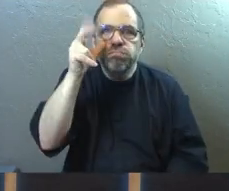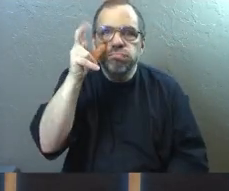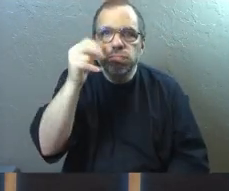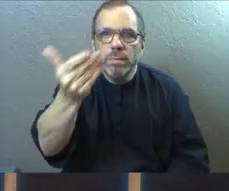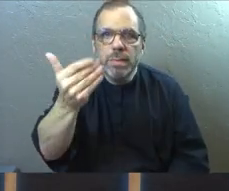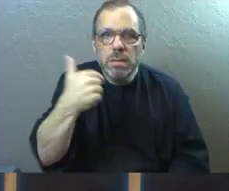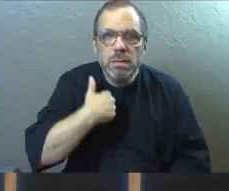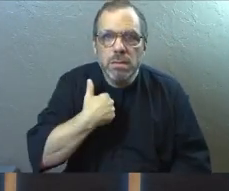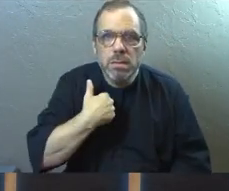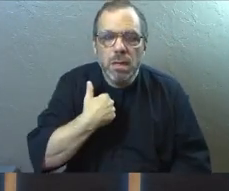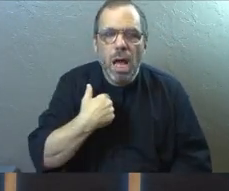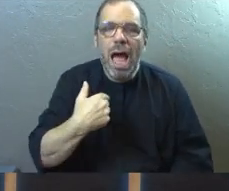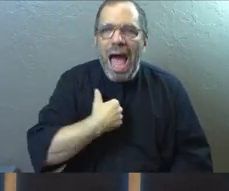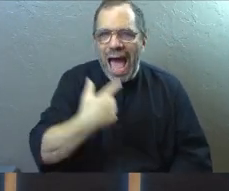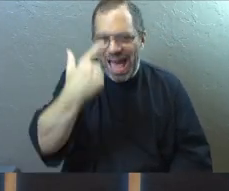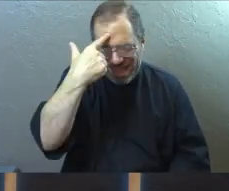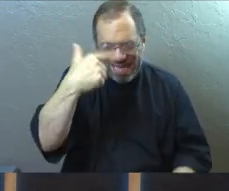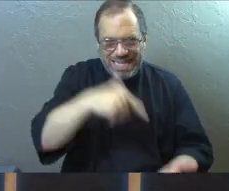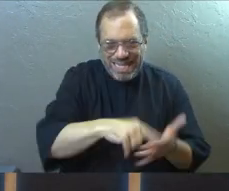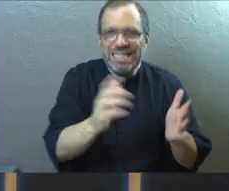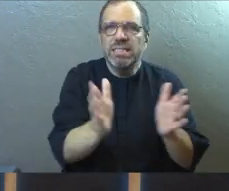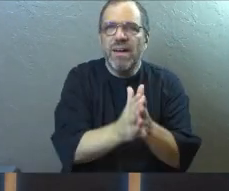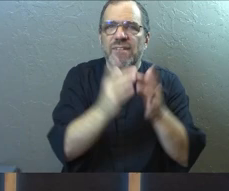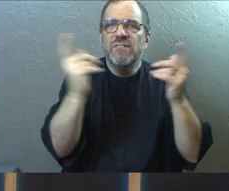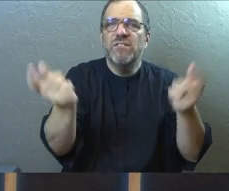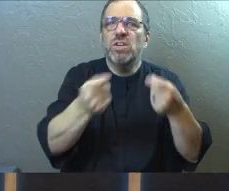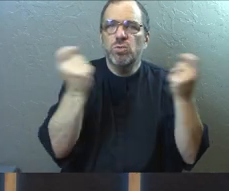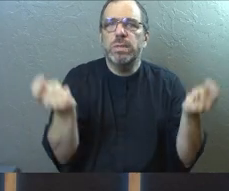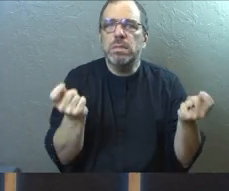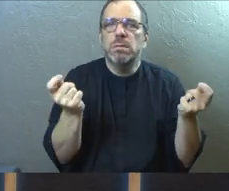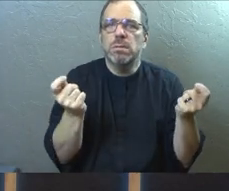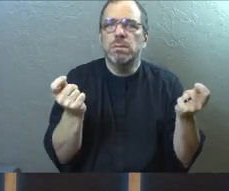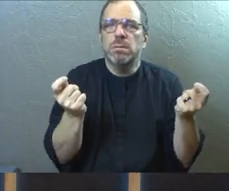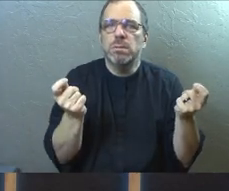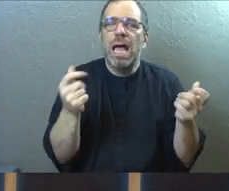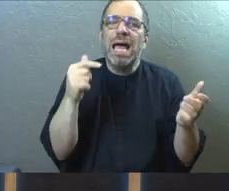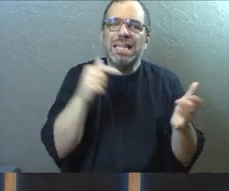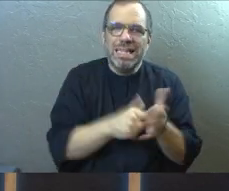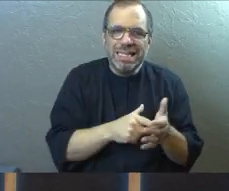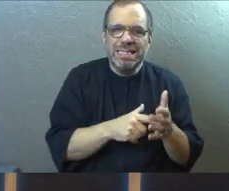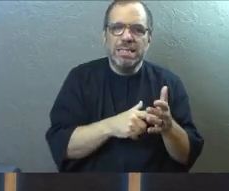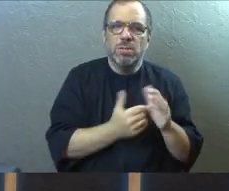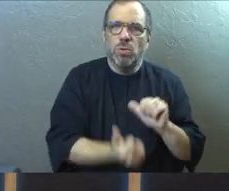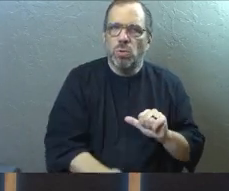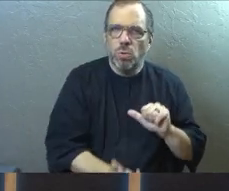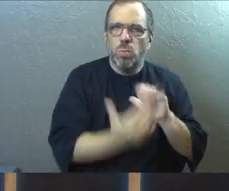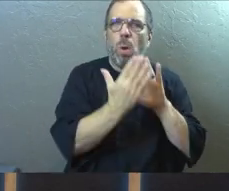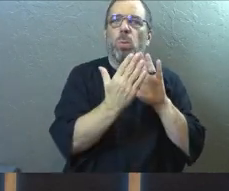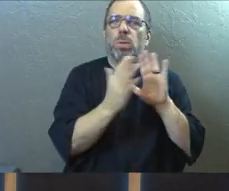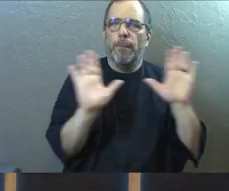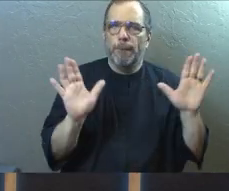you that can hear this, I think this is victory. And I think this is the road to it.